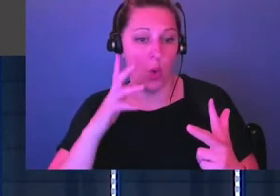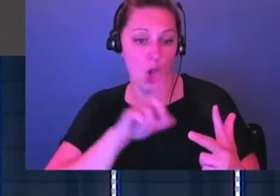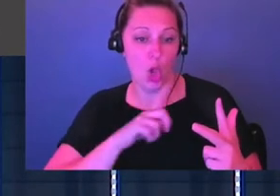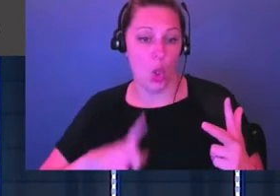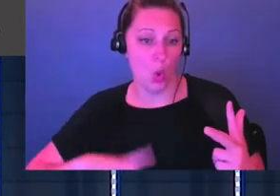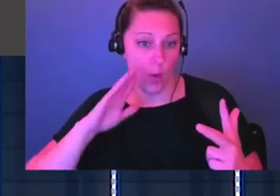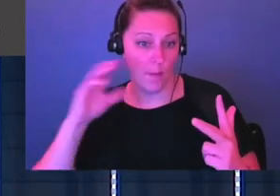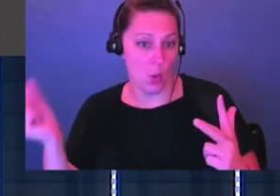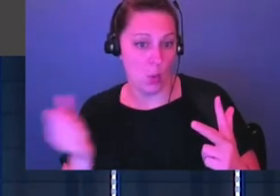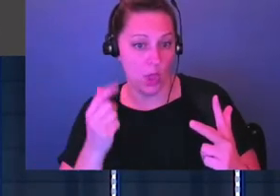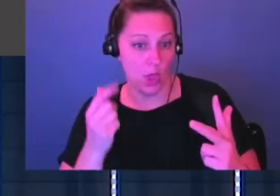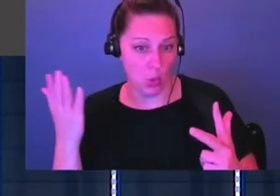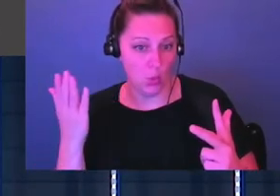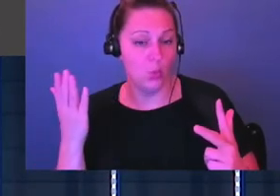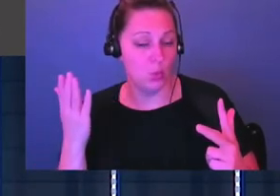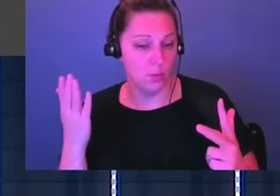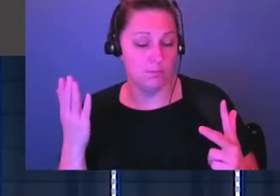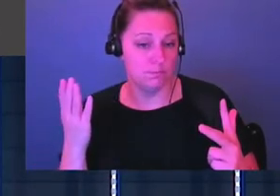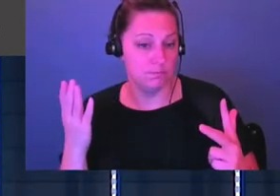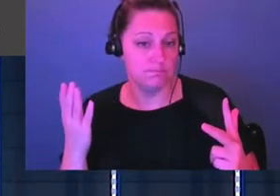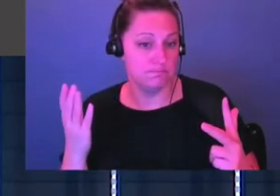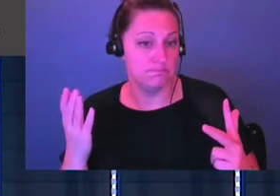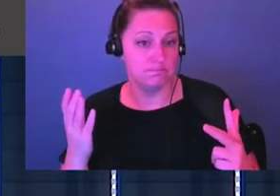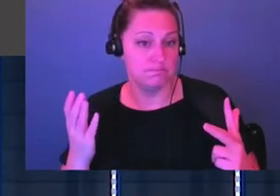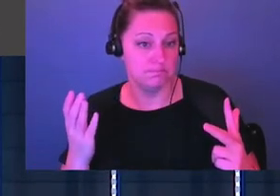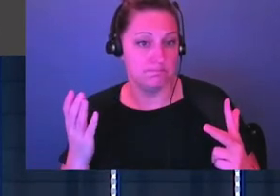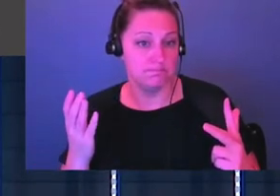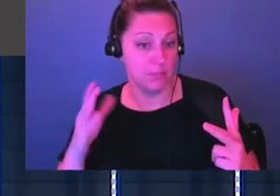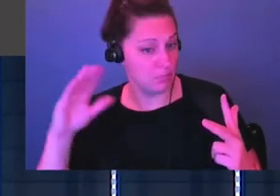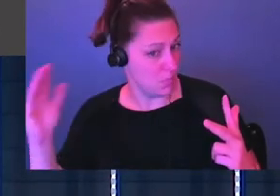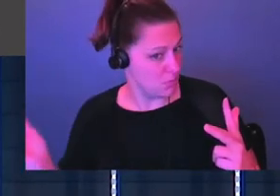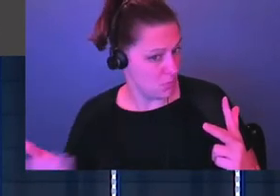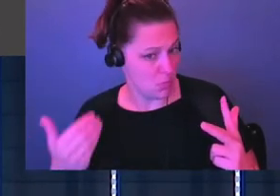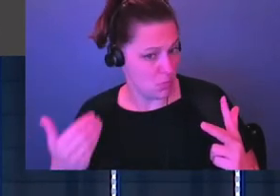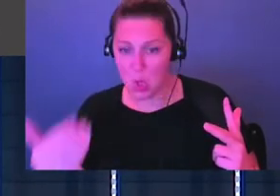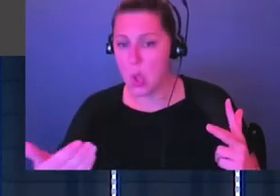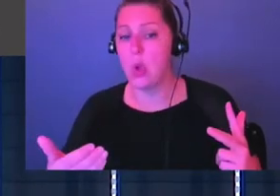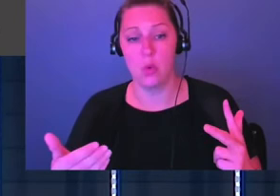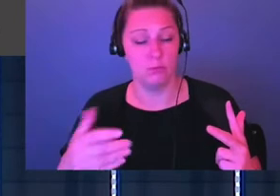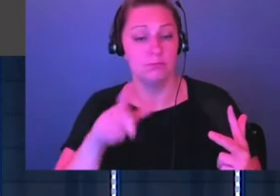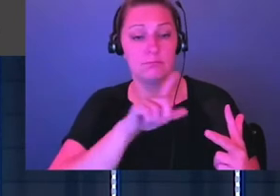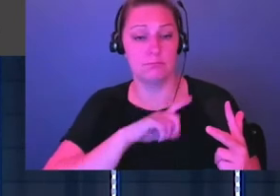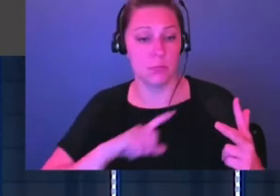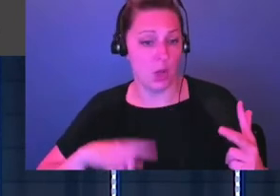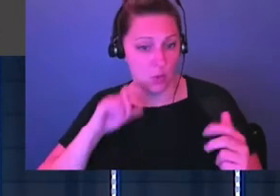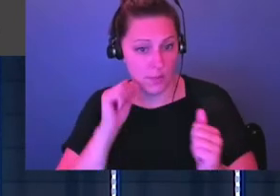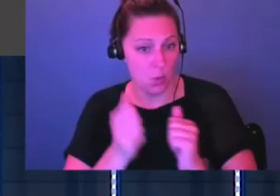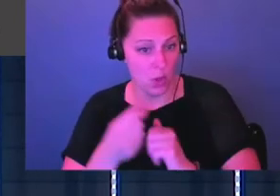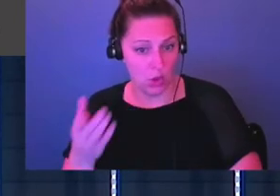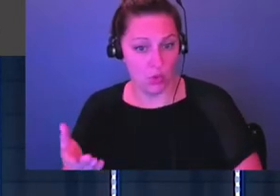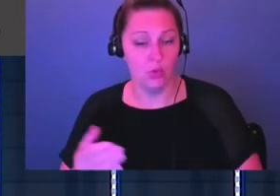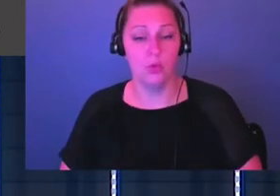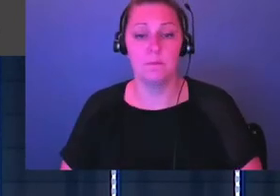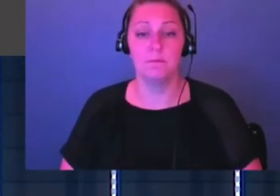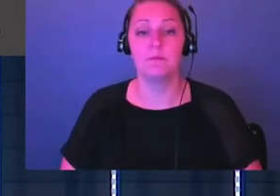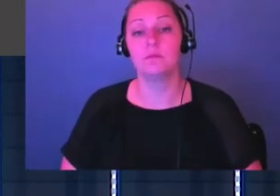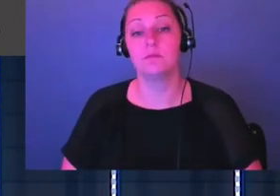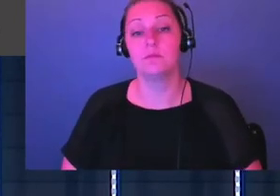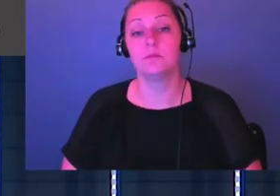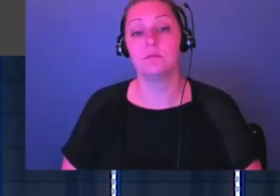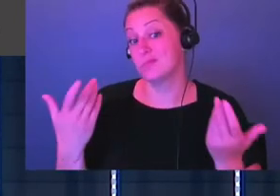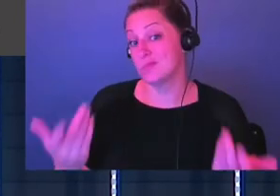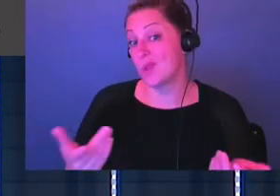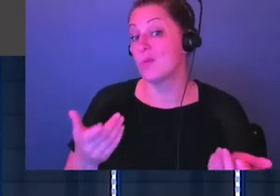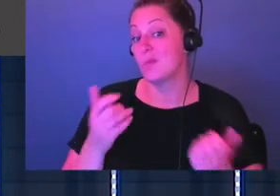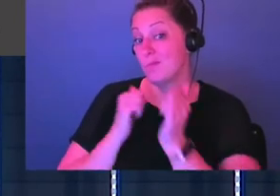You will not have to fight this battle. Don't be afraid. Get out there, and God will be with you. So Jehoshaphat and his people did as the Lord